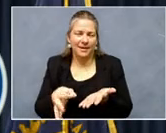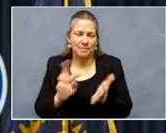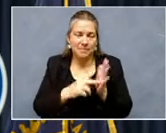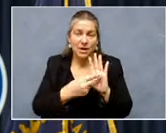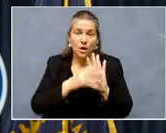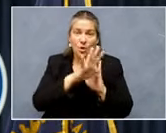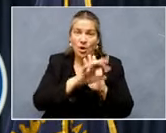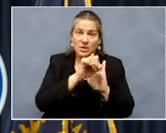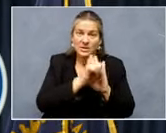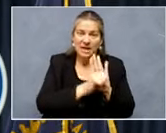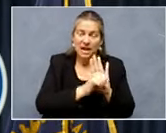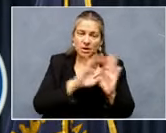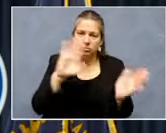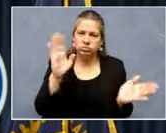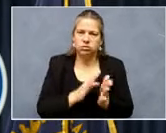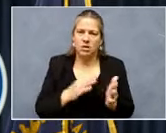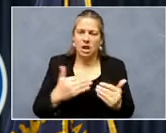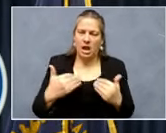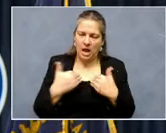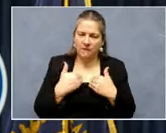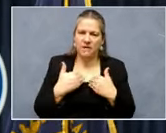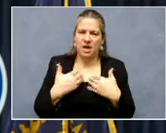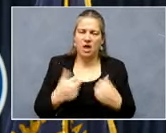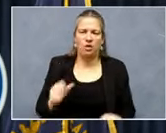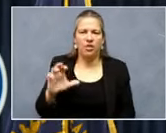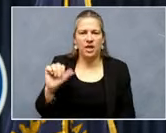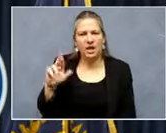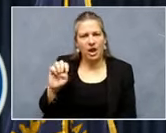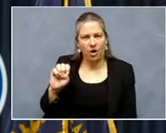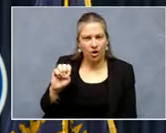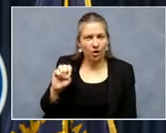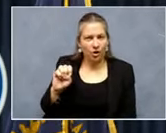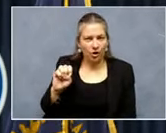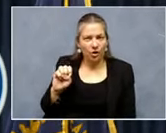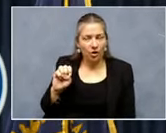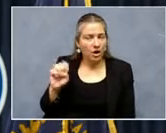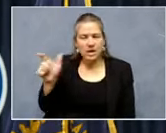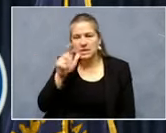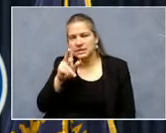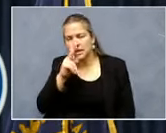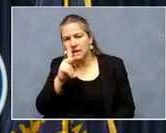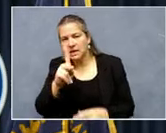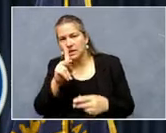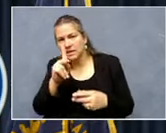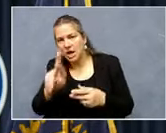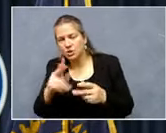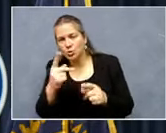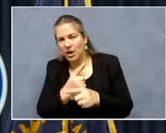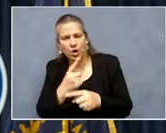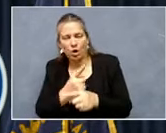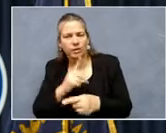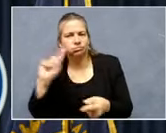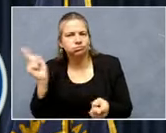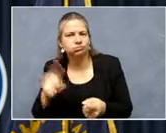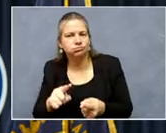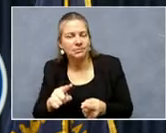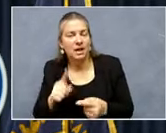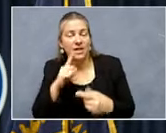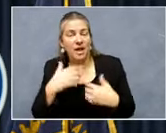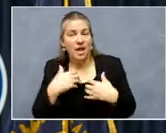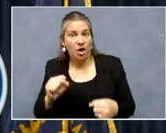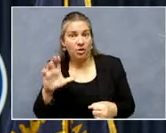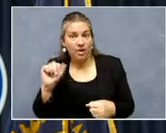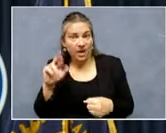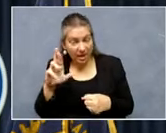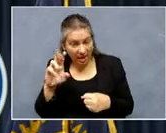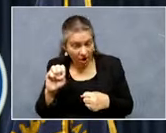have general access to healthcare, see a doctor regularly. I believe the expansion of healthcare and all the